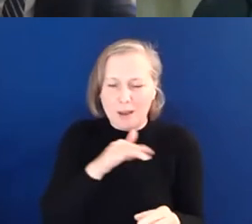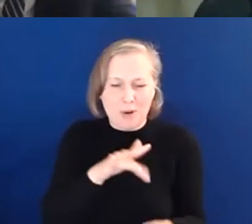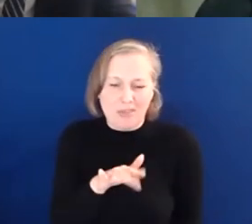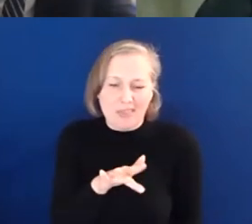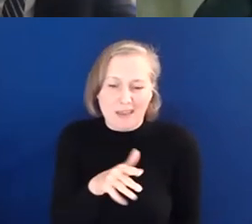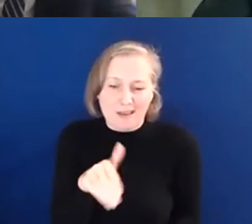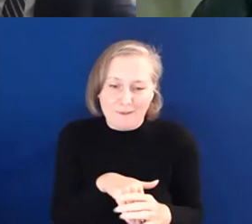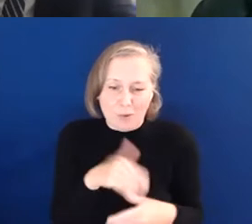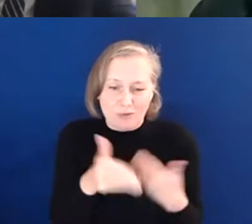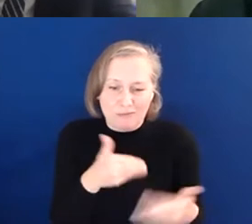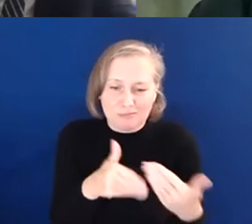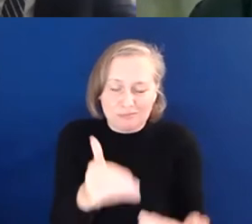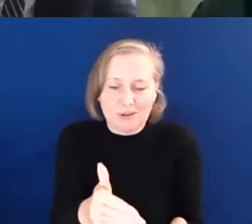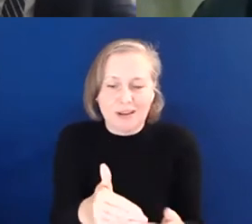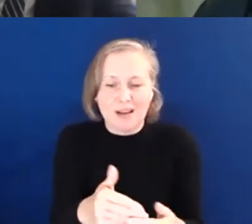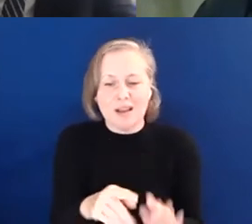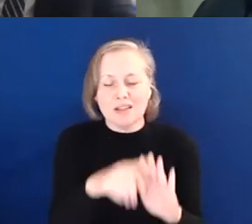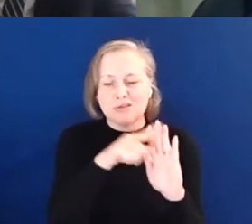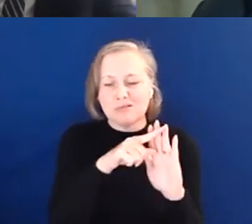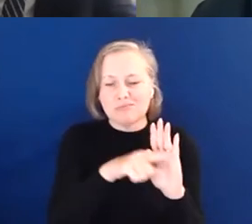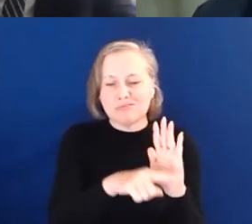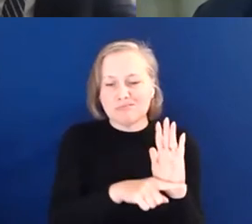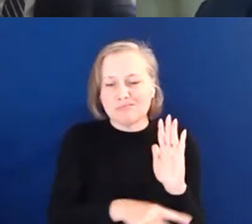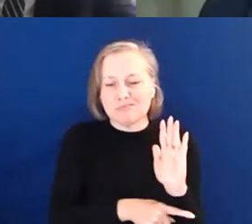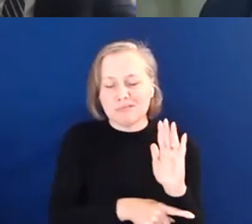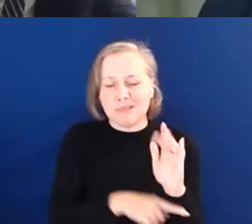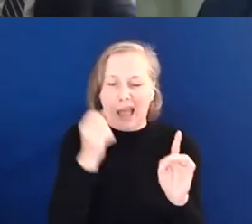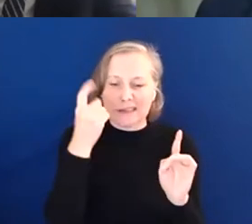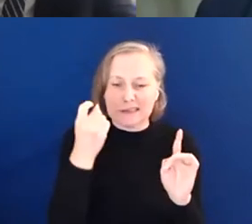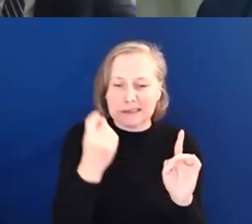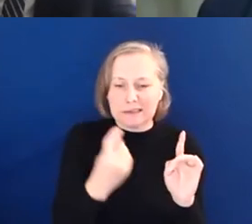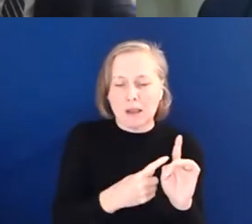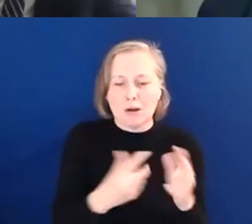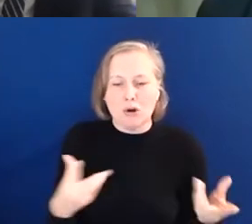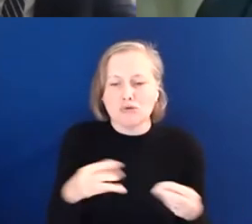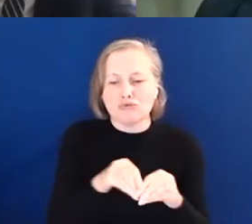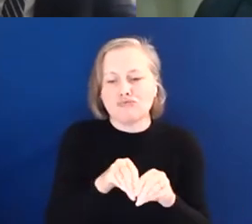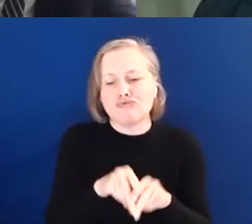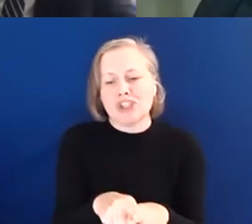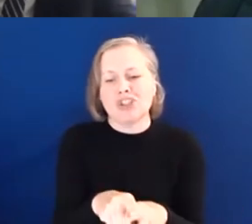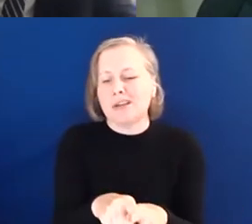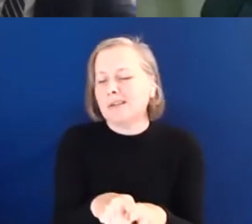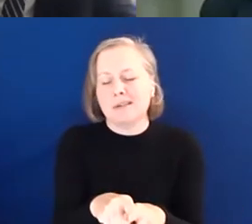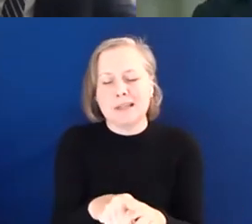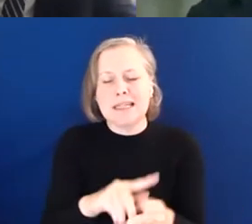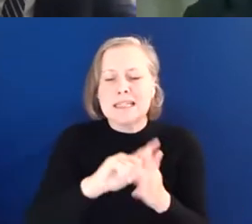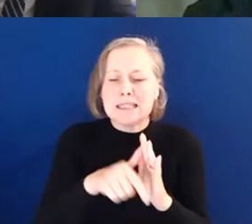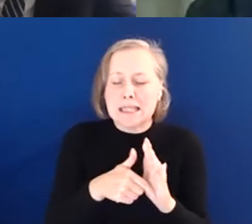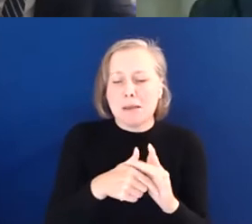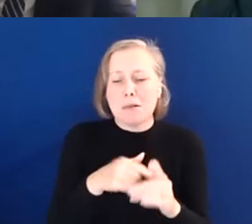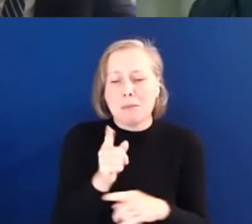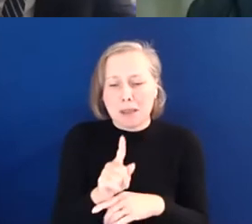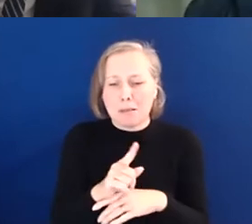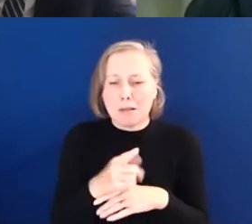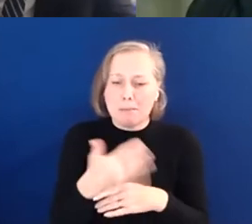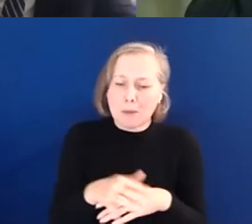What I see as is a list of policy ideas that have been pulled together. Disabled people have been waiting a long time for a